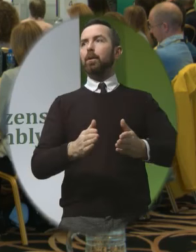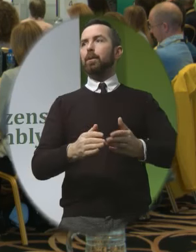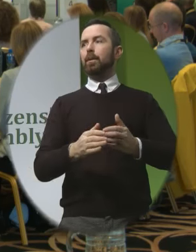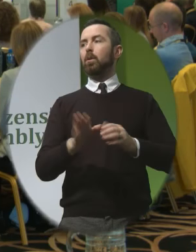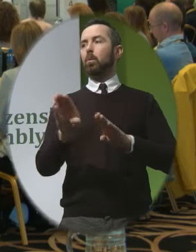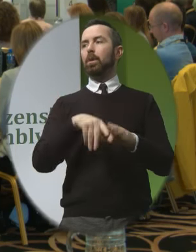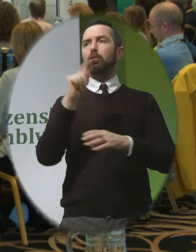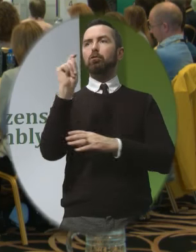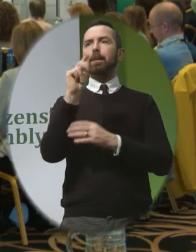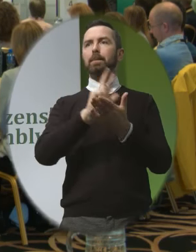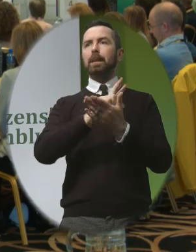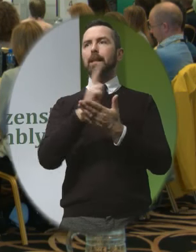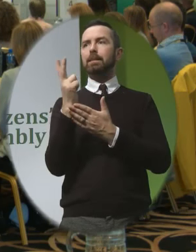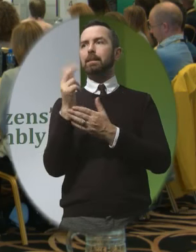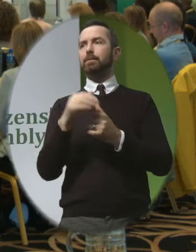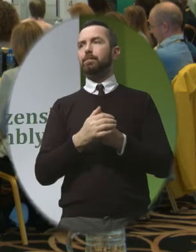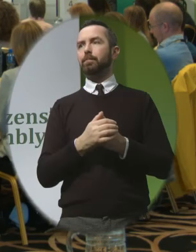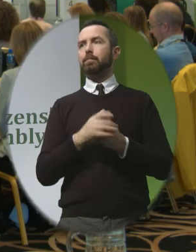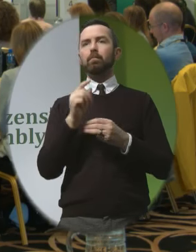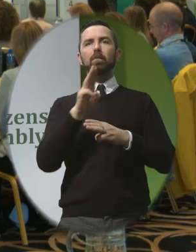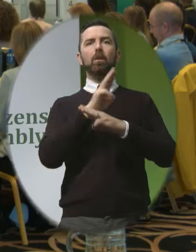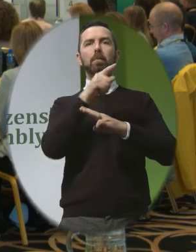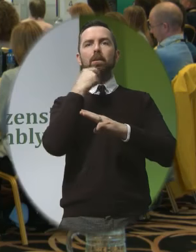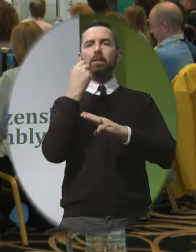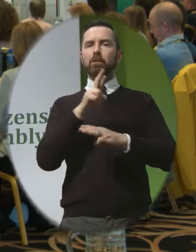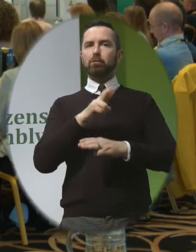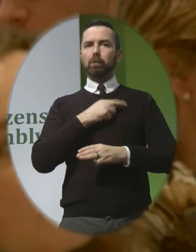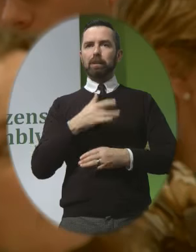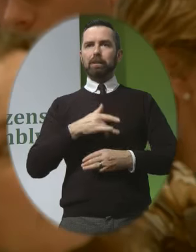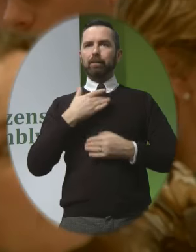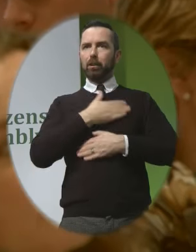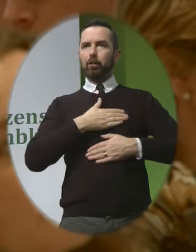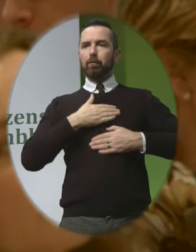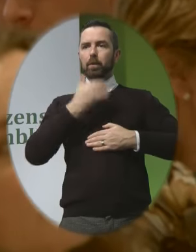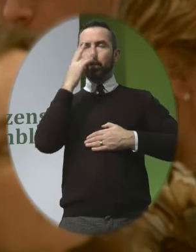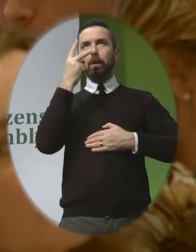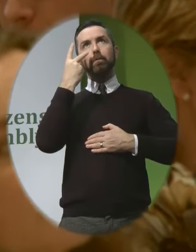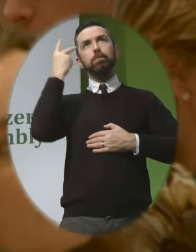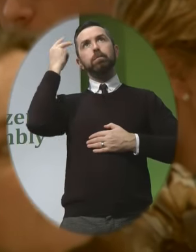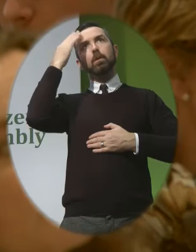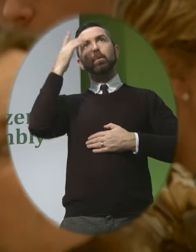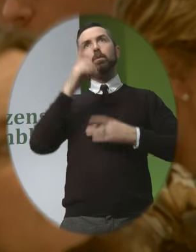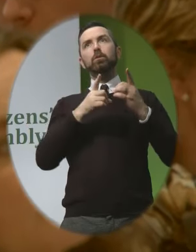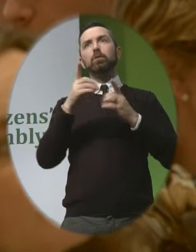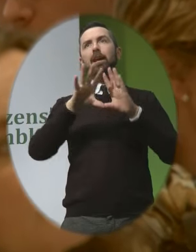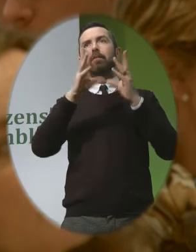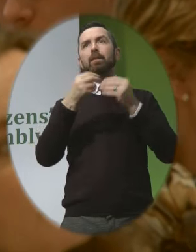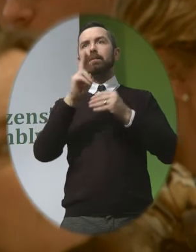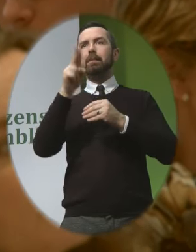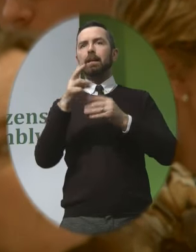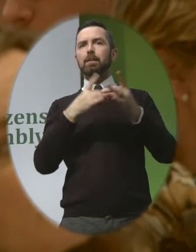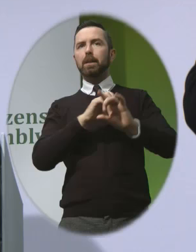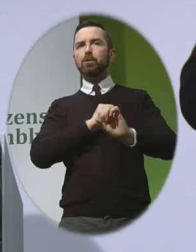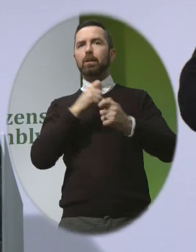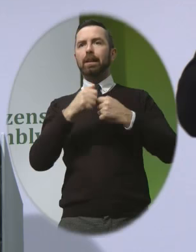with trisomy 18 and her mum says it gives her great comfort to know that she can look back and know that she did everything she could to